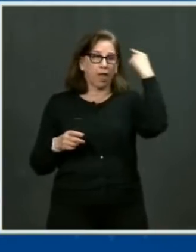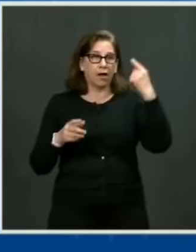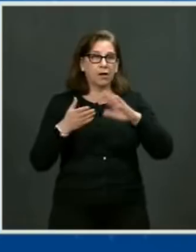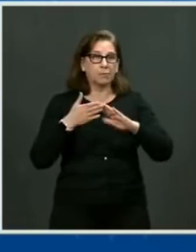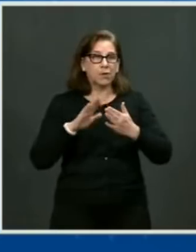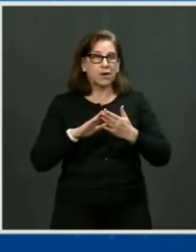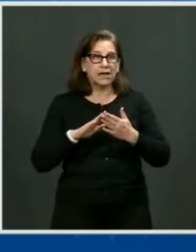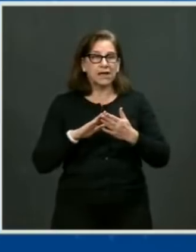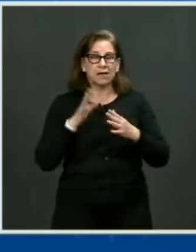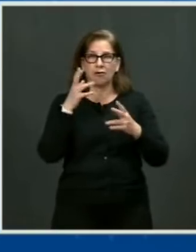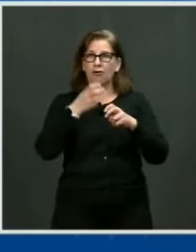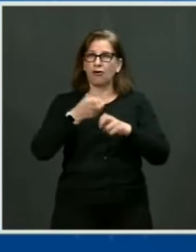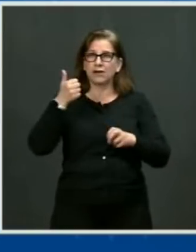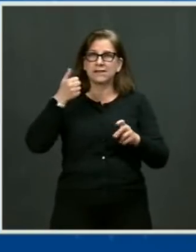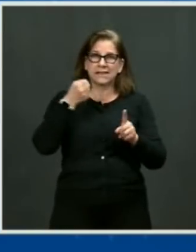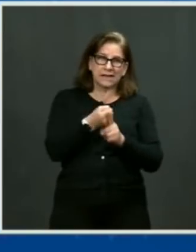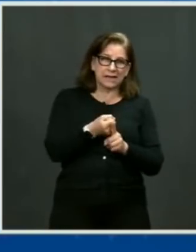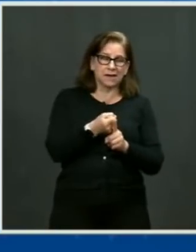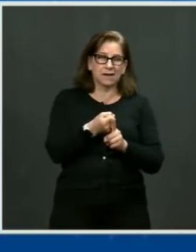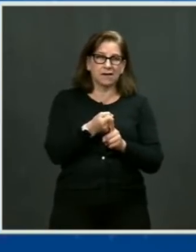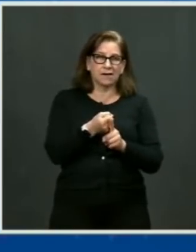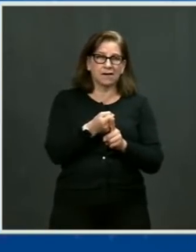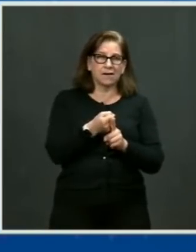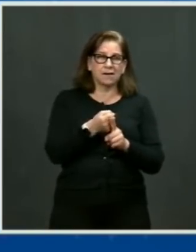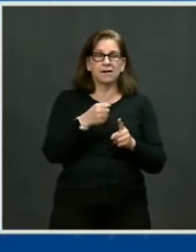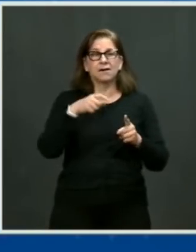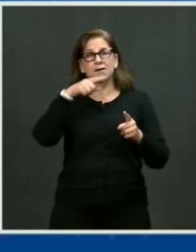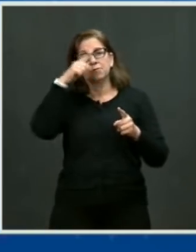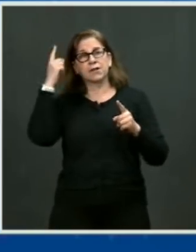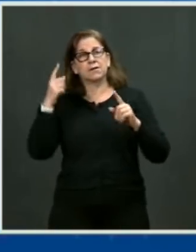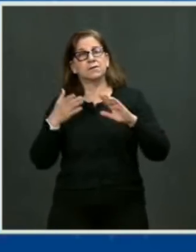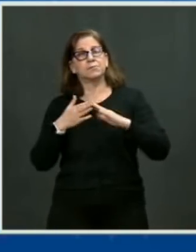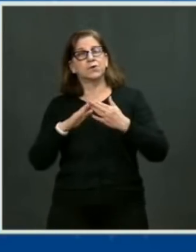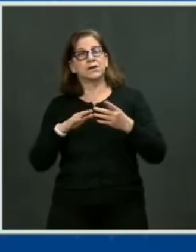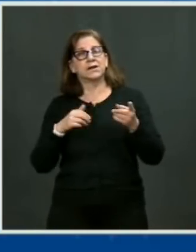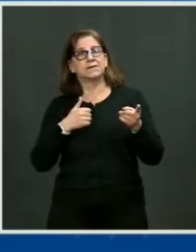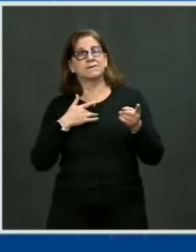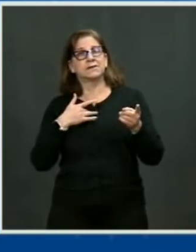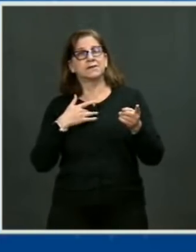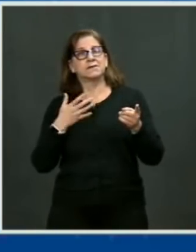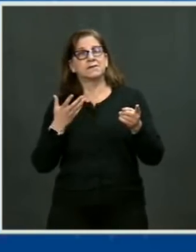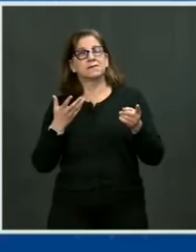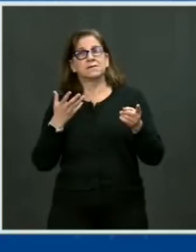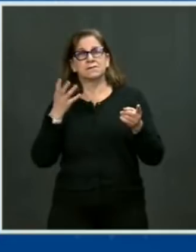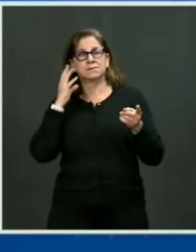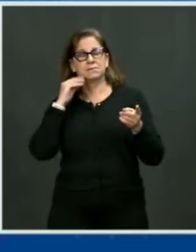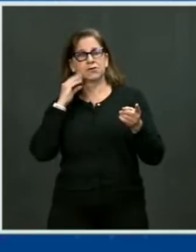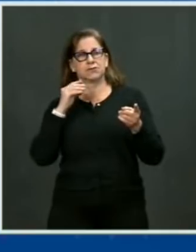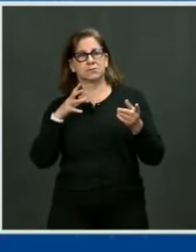black boys and men ages 15 to 34. The leading cause of death.